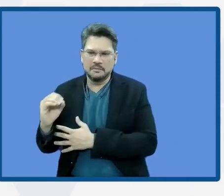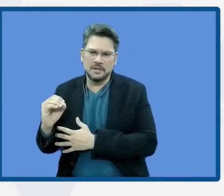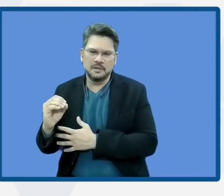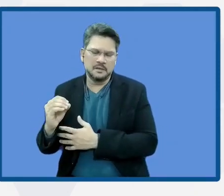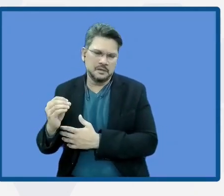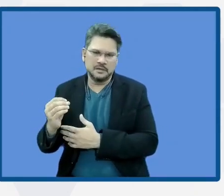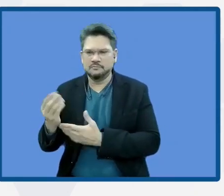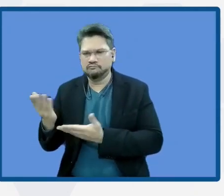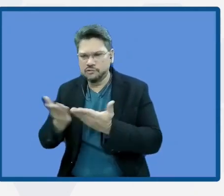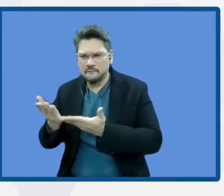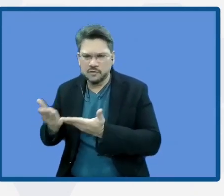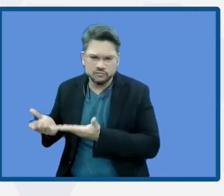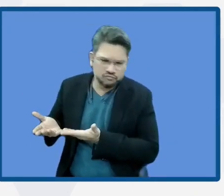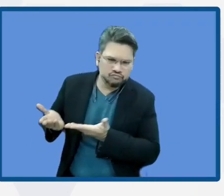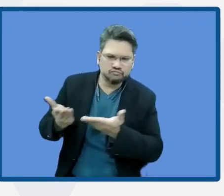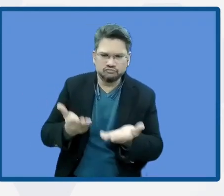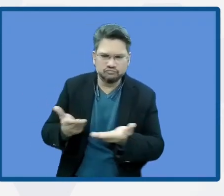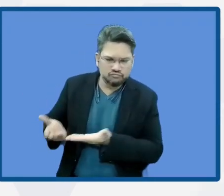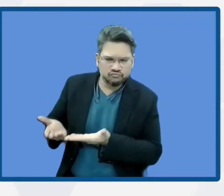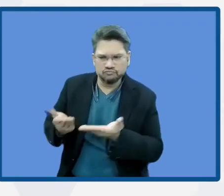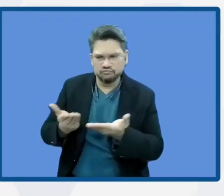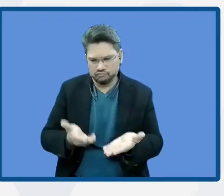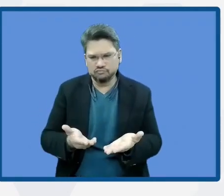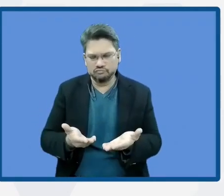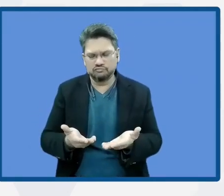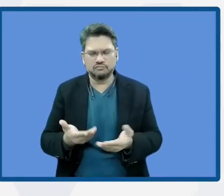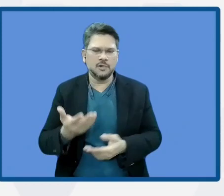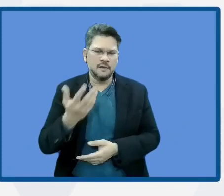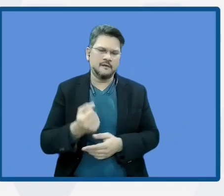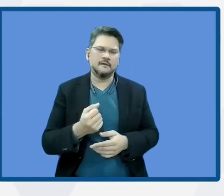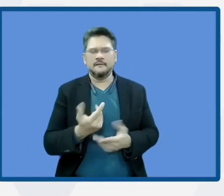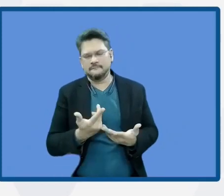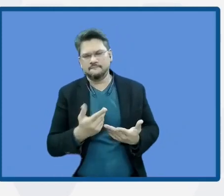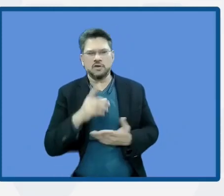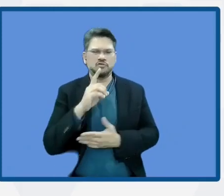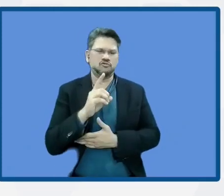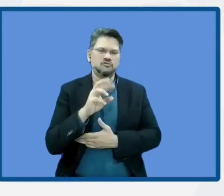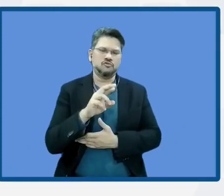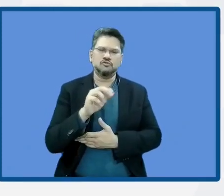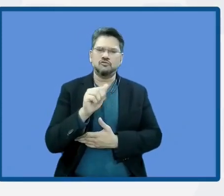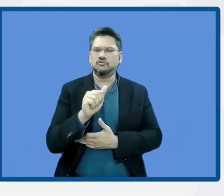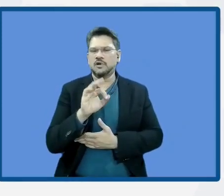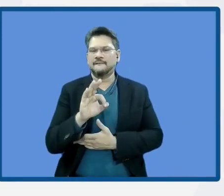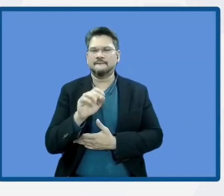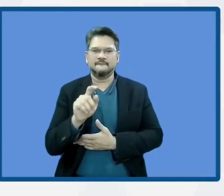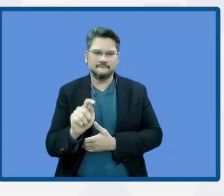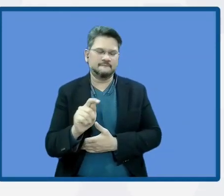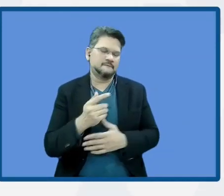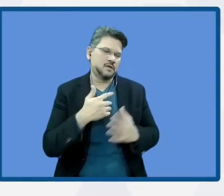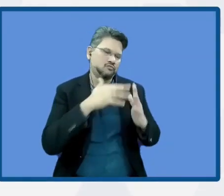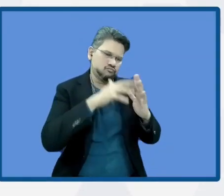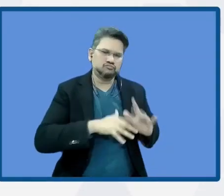also have some drafts and also in the NAVCOSTAR's framework.